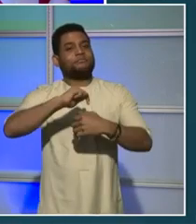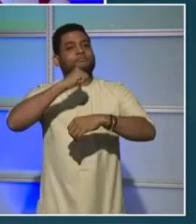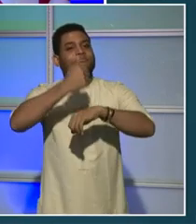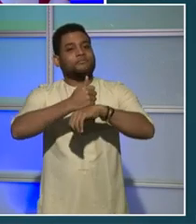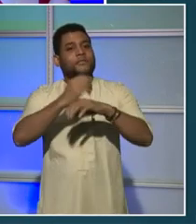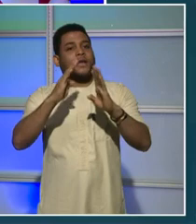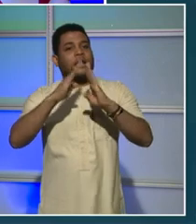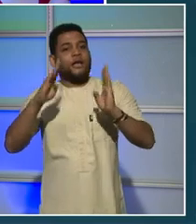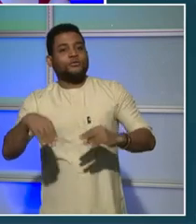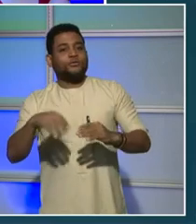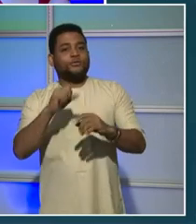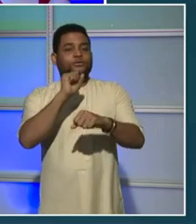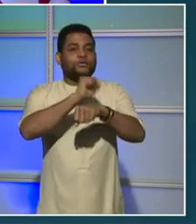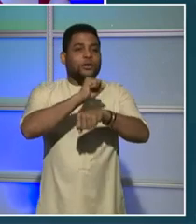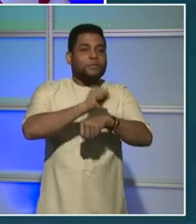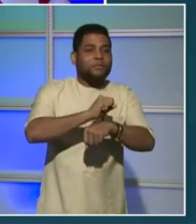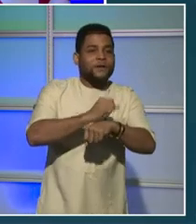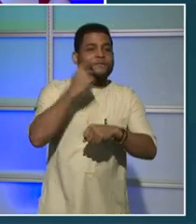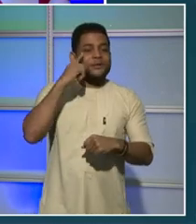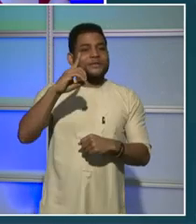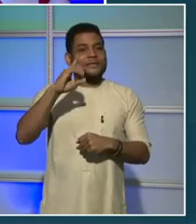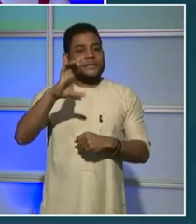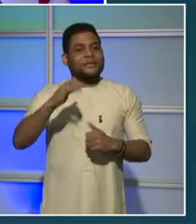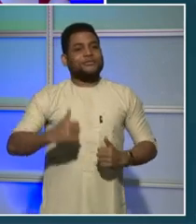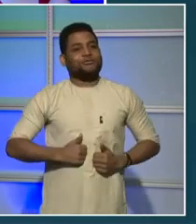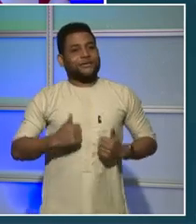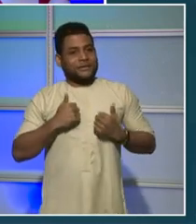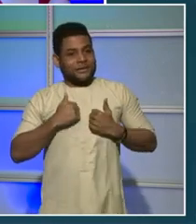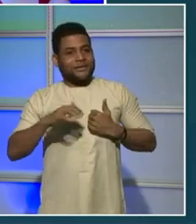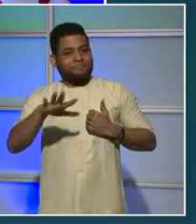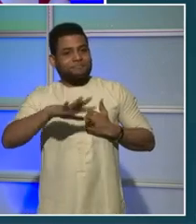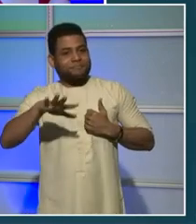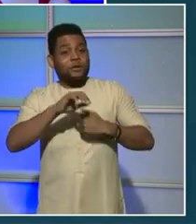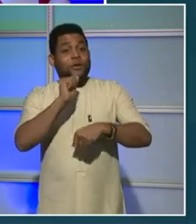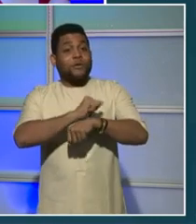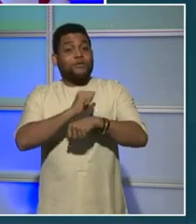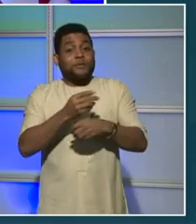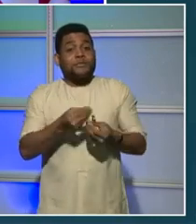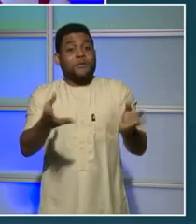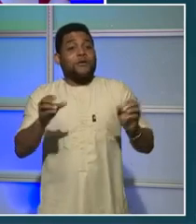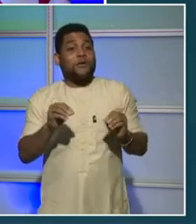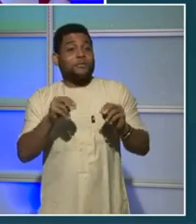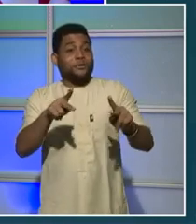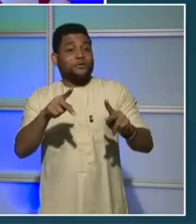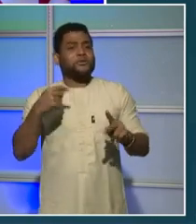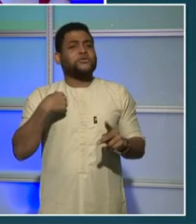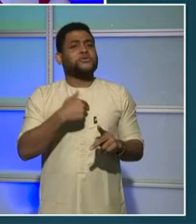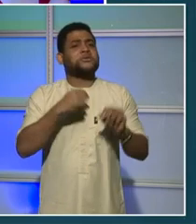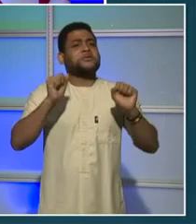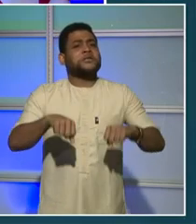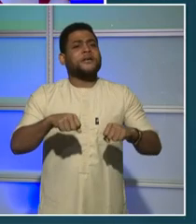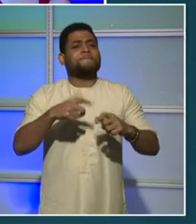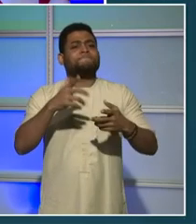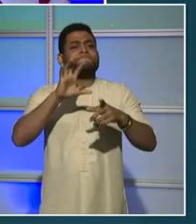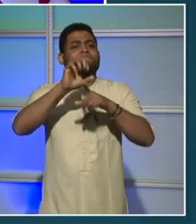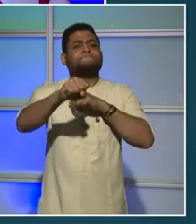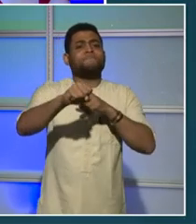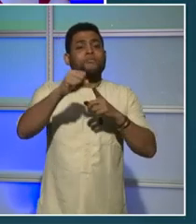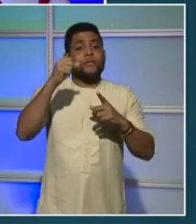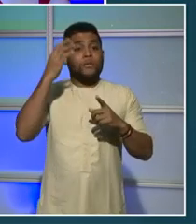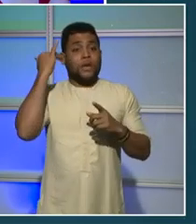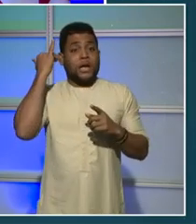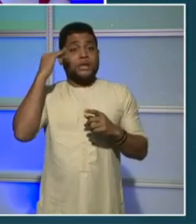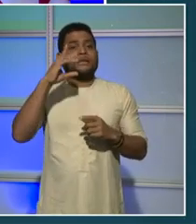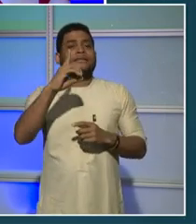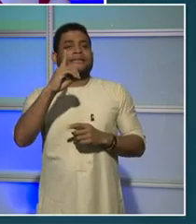residents. But we've been able to do that because D.C. taxpayers have been willing to invest more into our community.